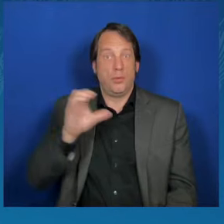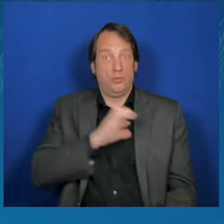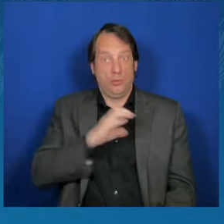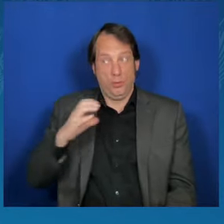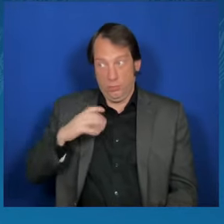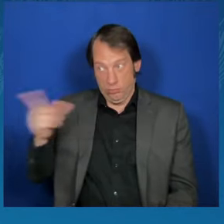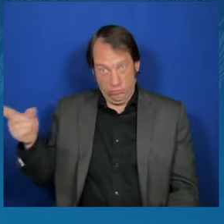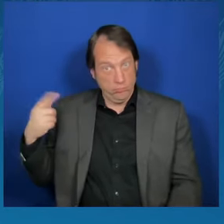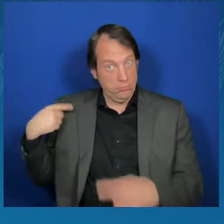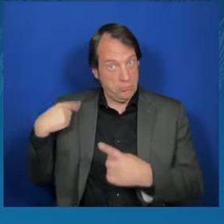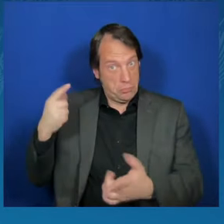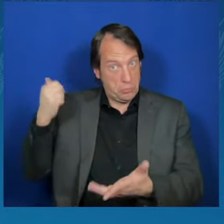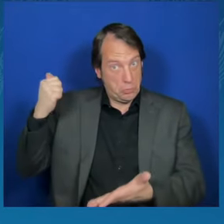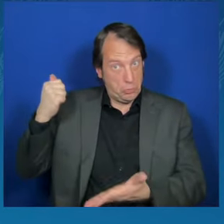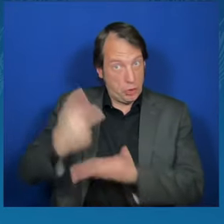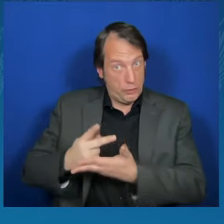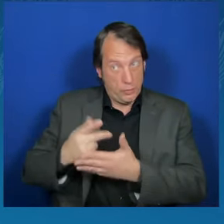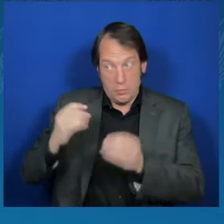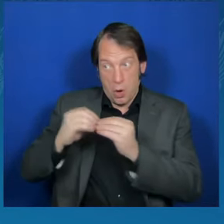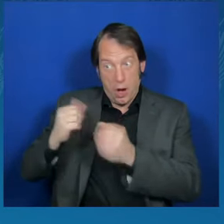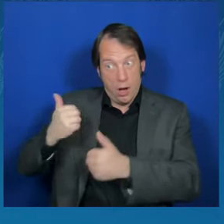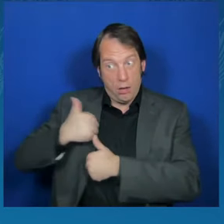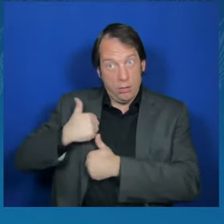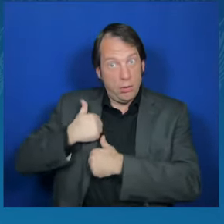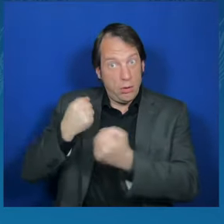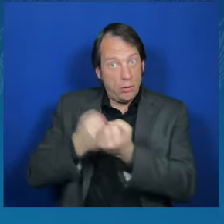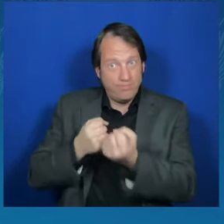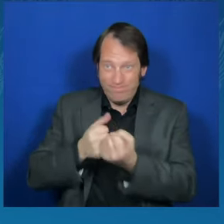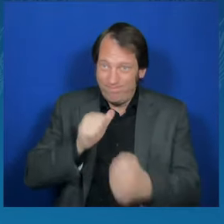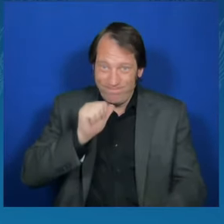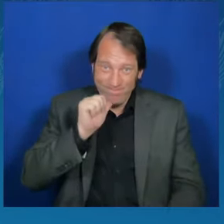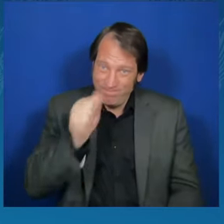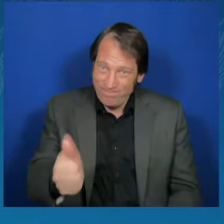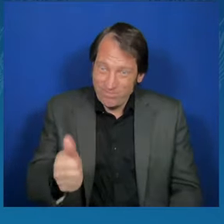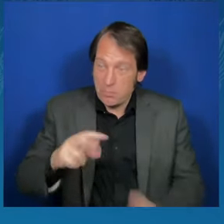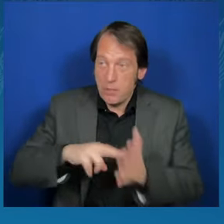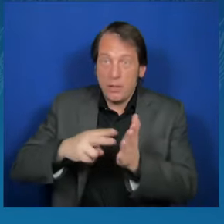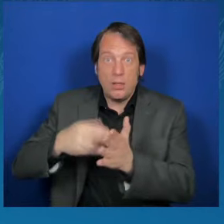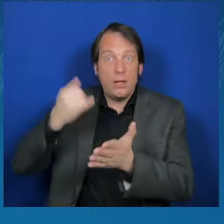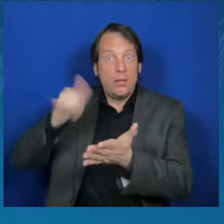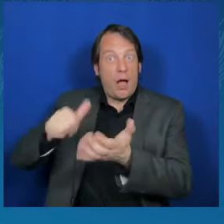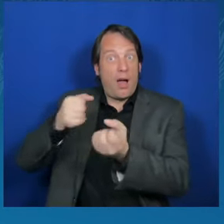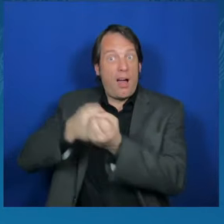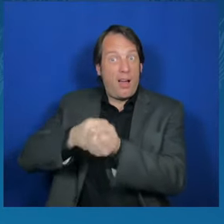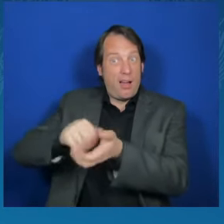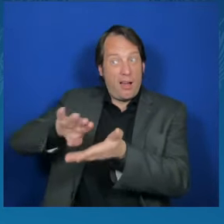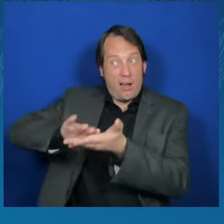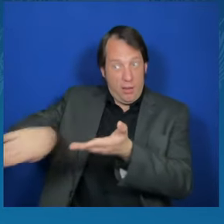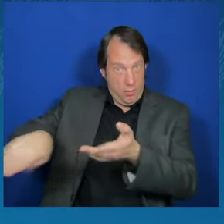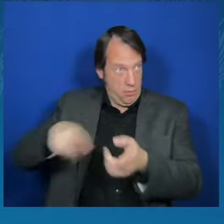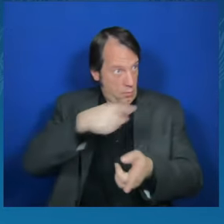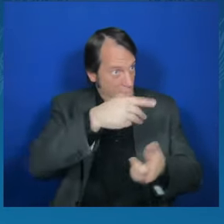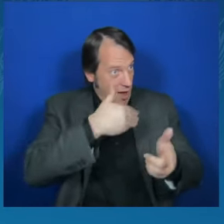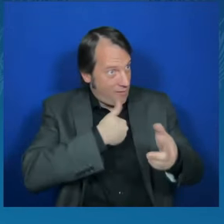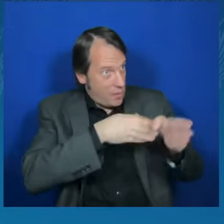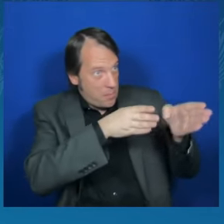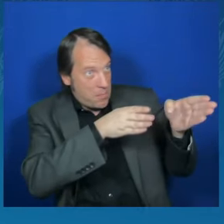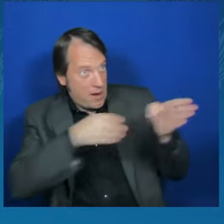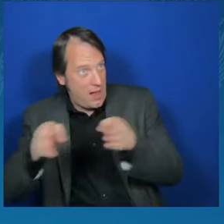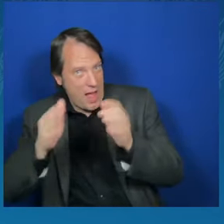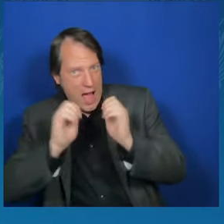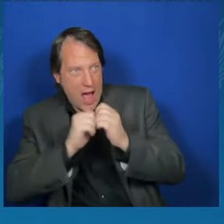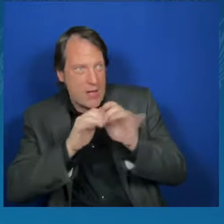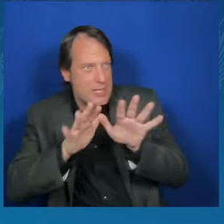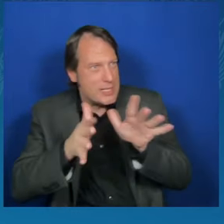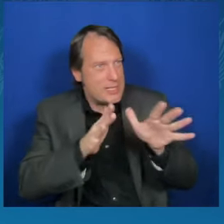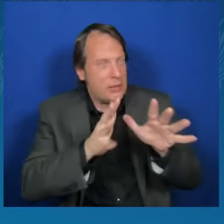that aid, does your country have a path to victory? And is the lack of funding a betrayal because President Biden has promised